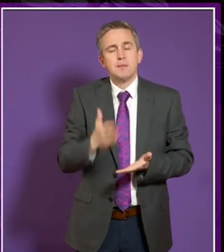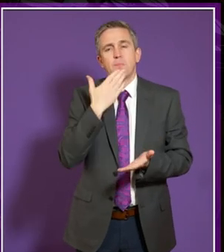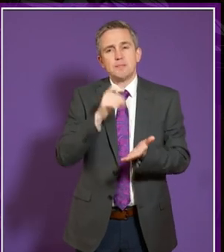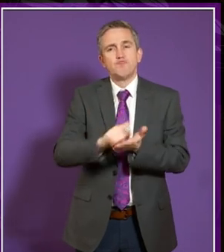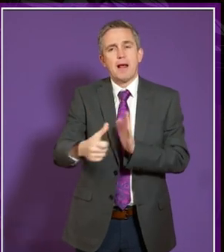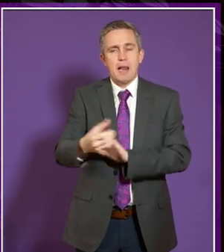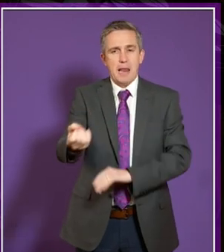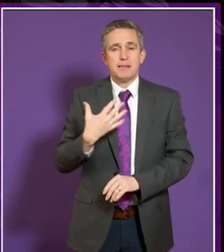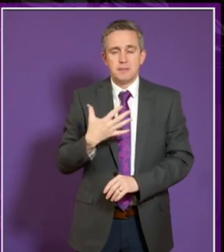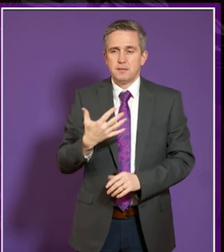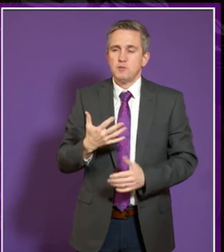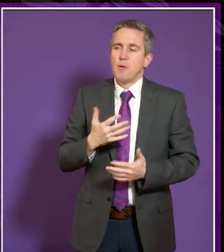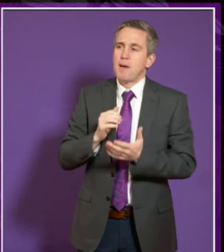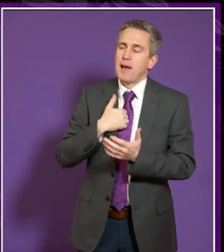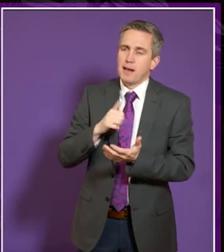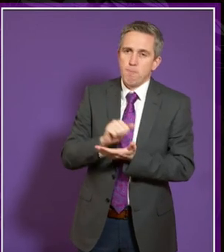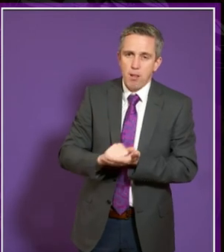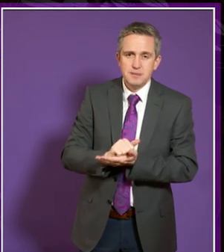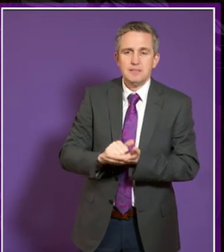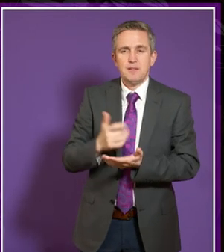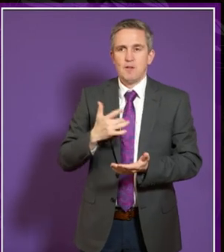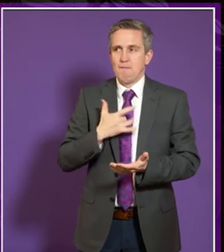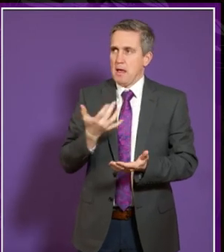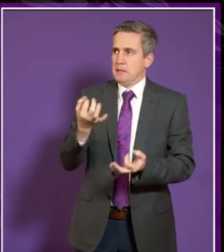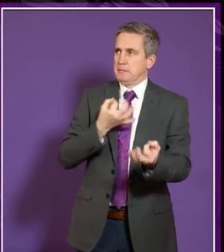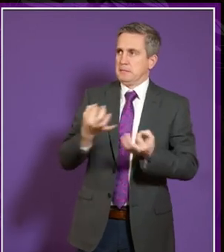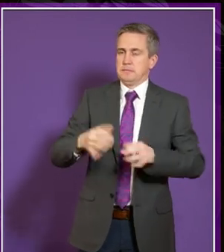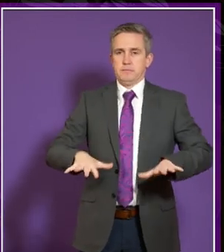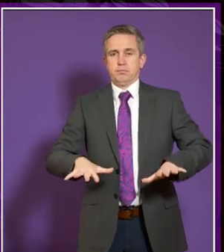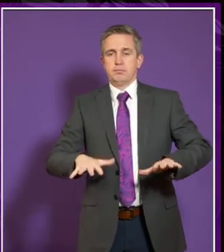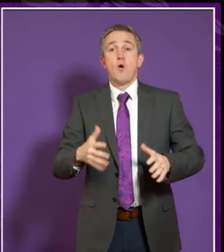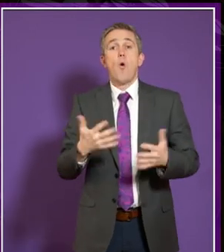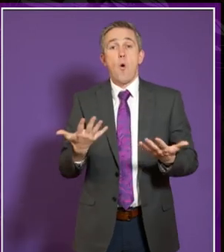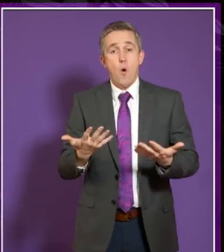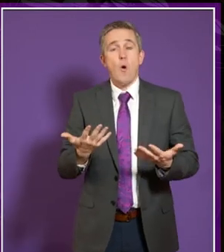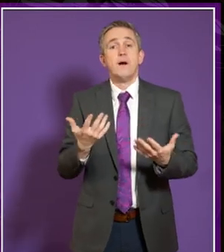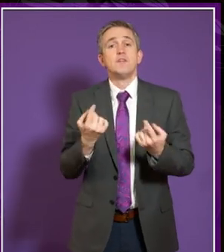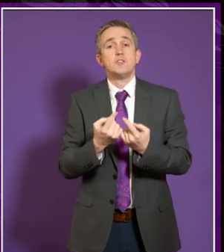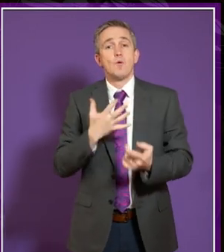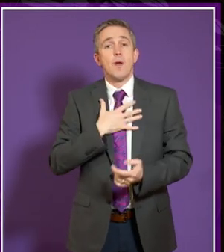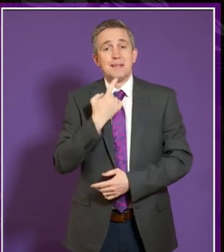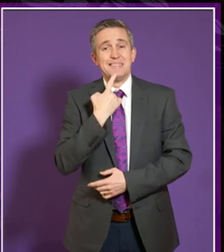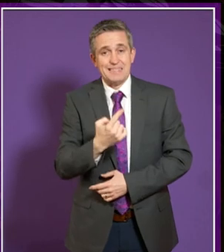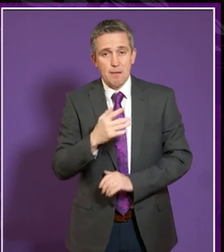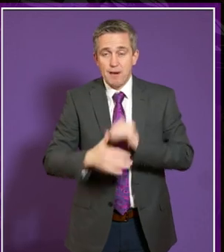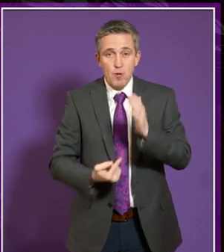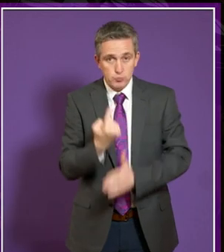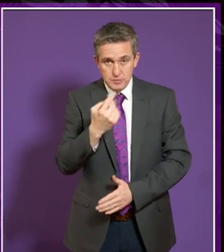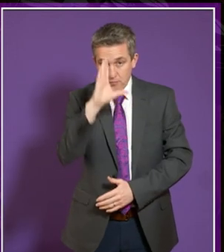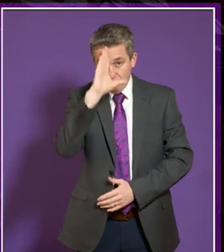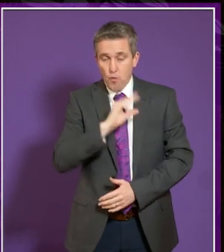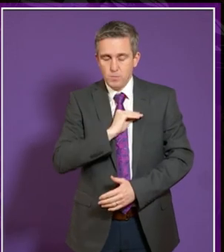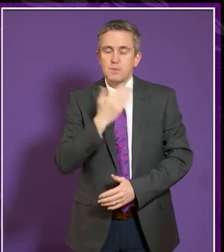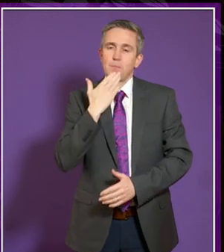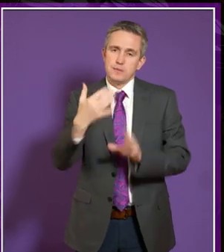if at any point you felt put on the spot but similarly if you feel that there's something you would have liked to have said that didn't have the opportunity to then by all means